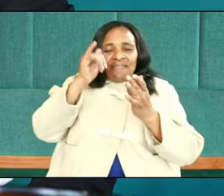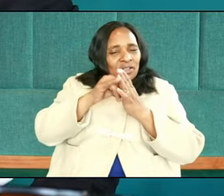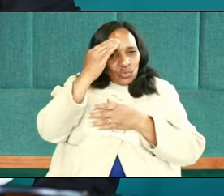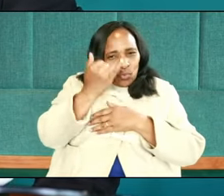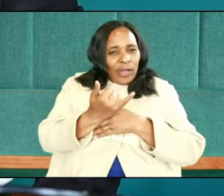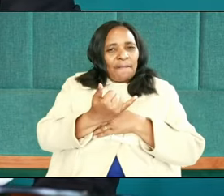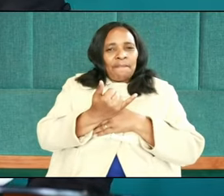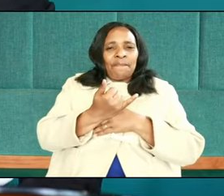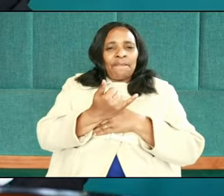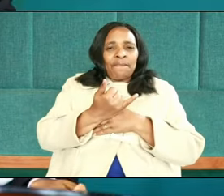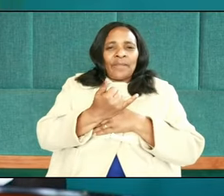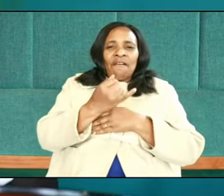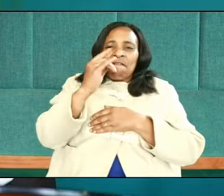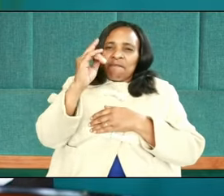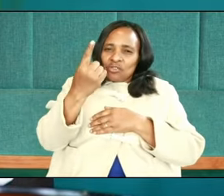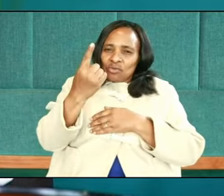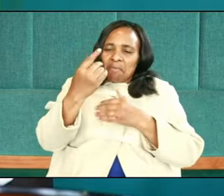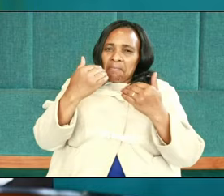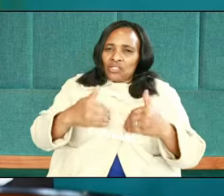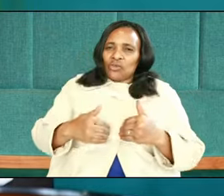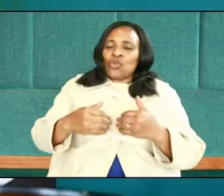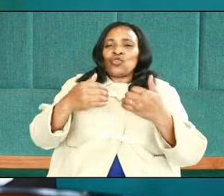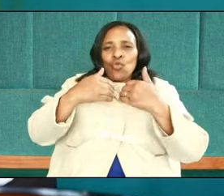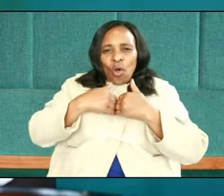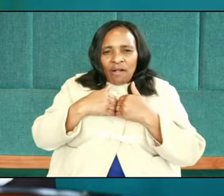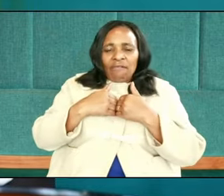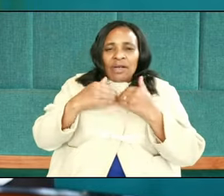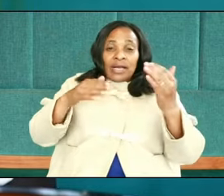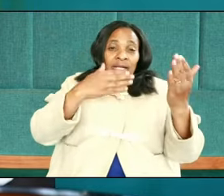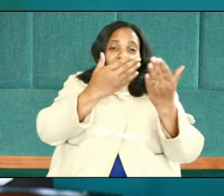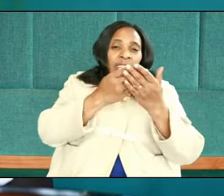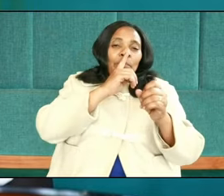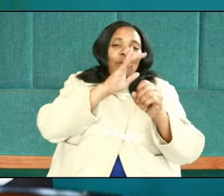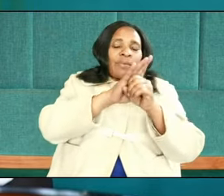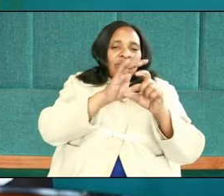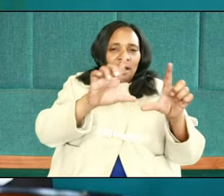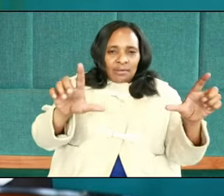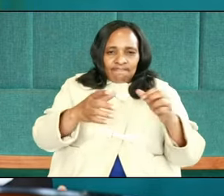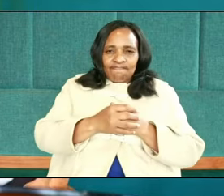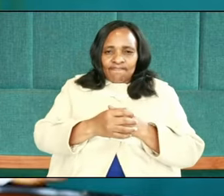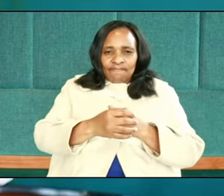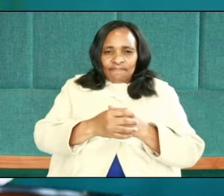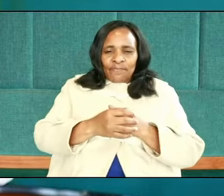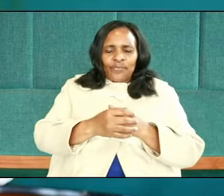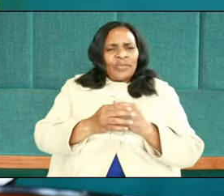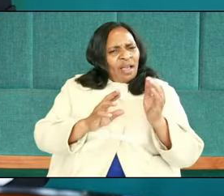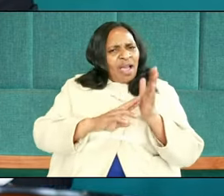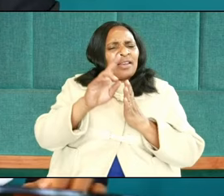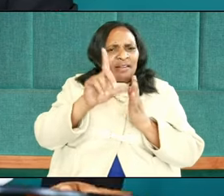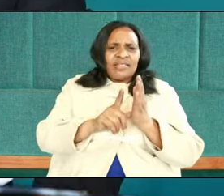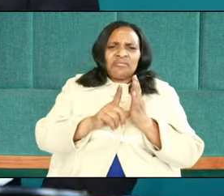it was possible in the first place for them to have reached the promised land. Now let's